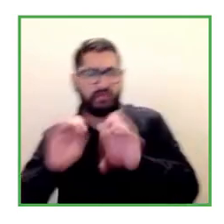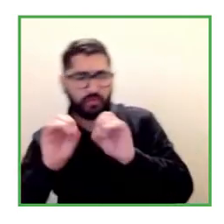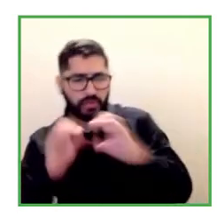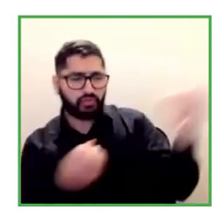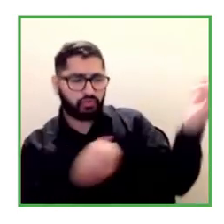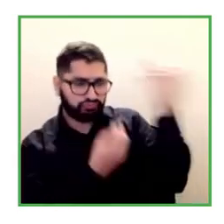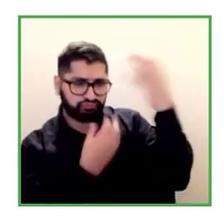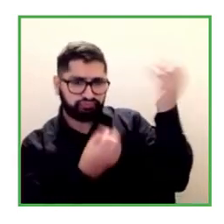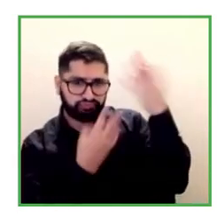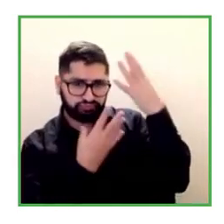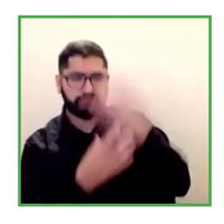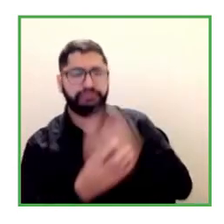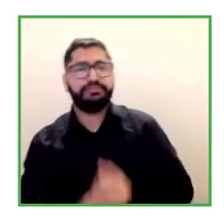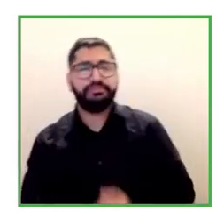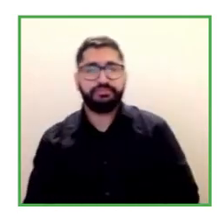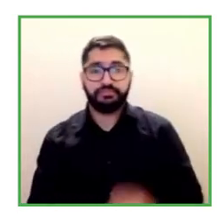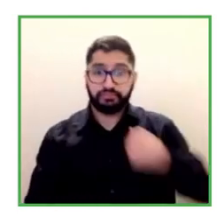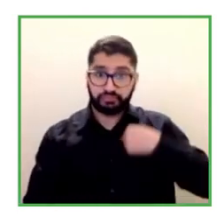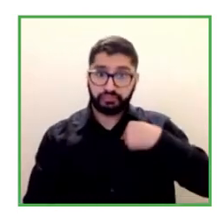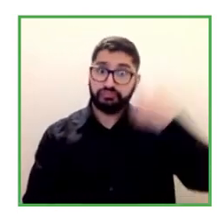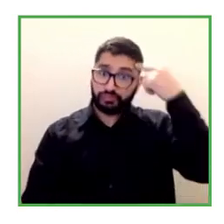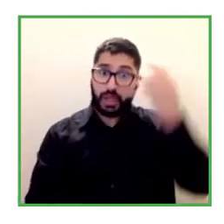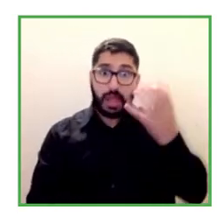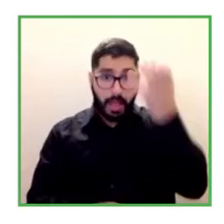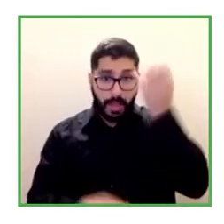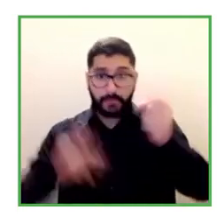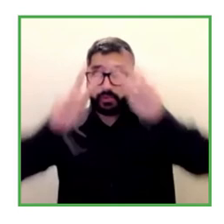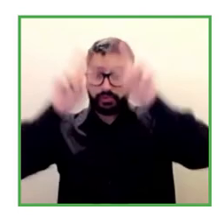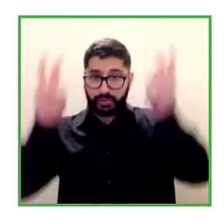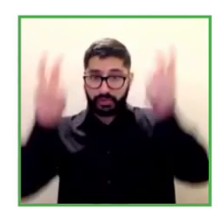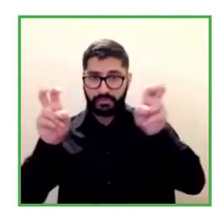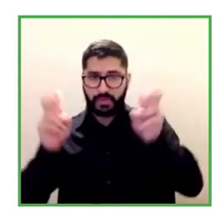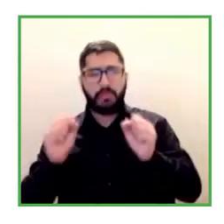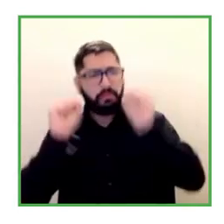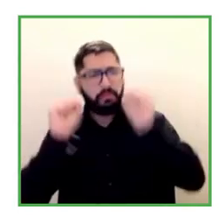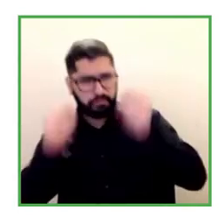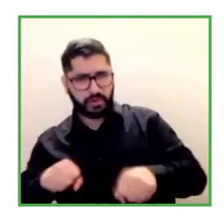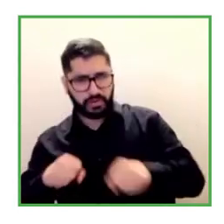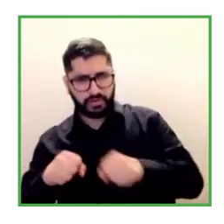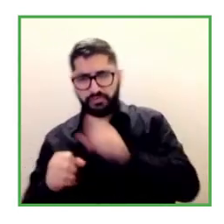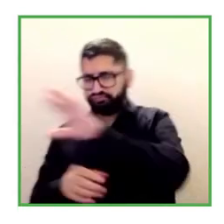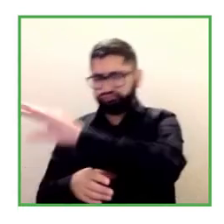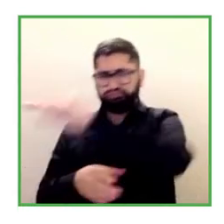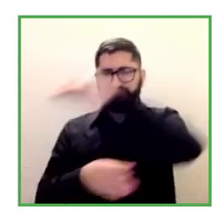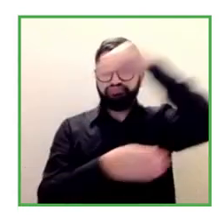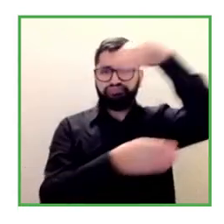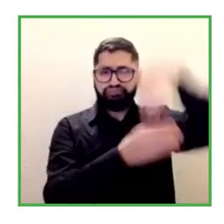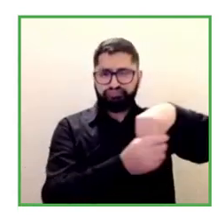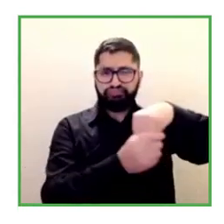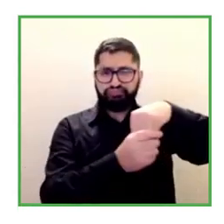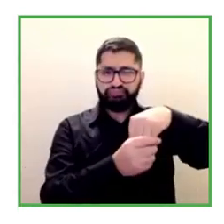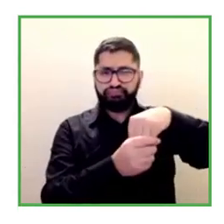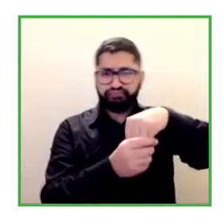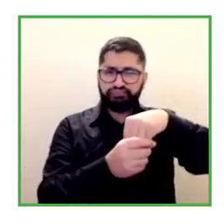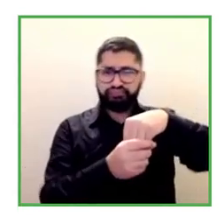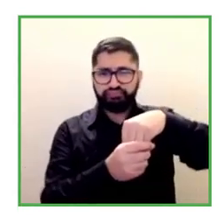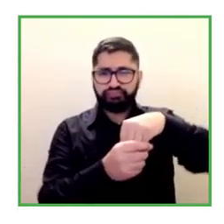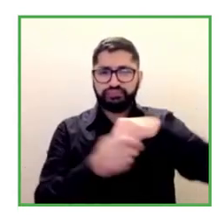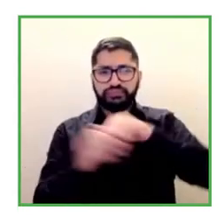i think there's a topic that we could detect as i mentioned about